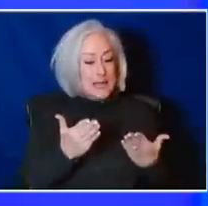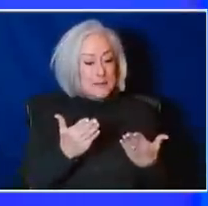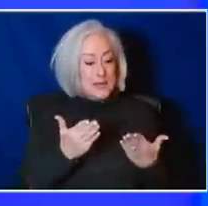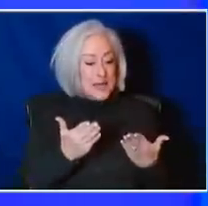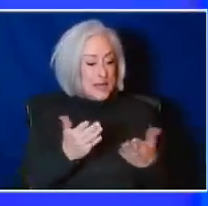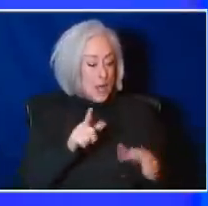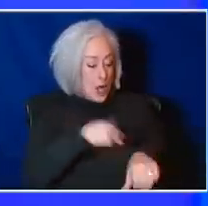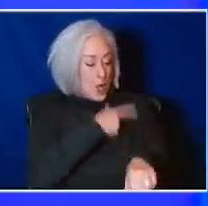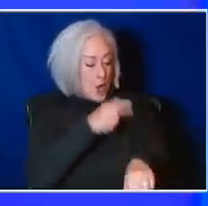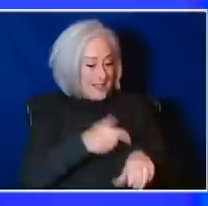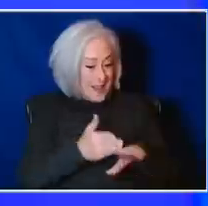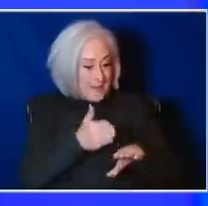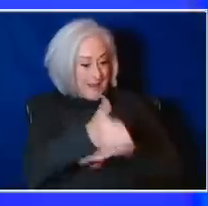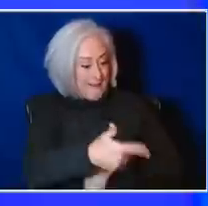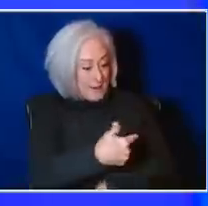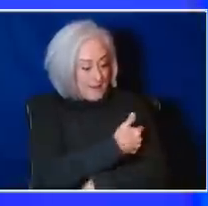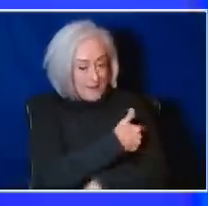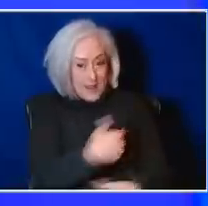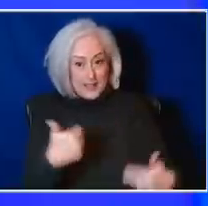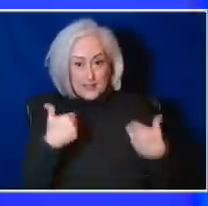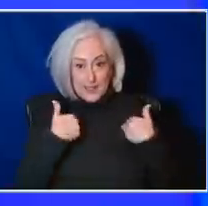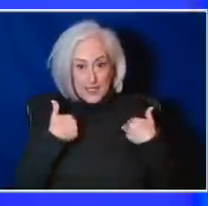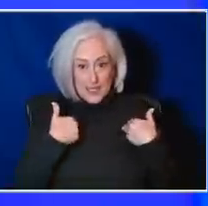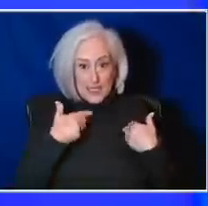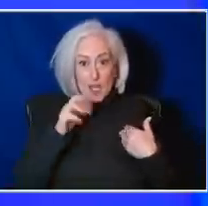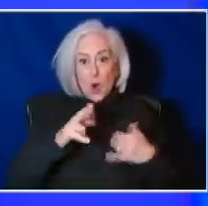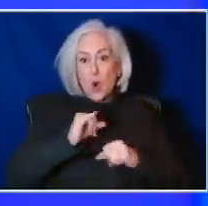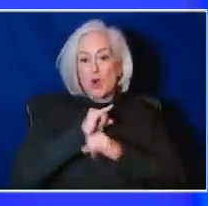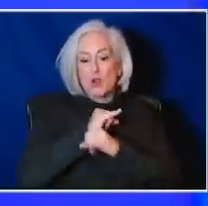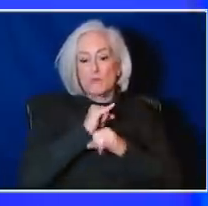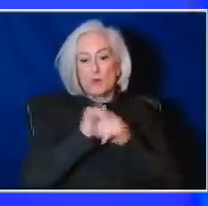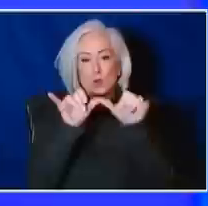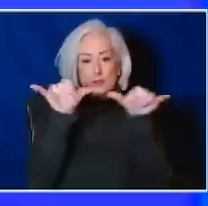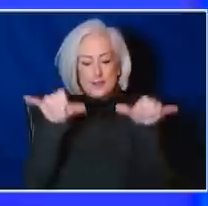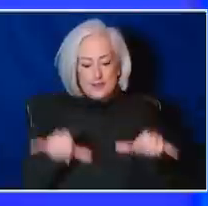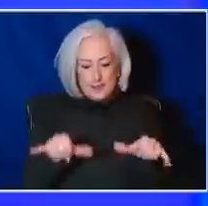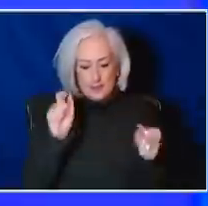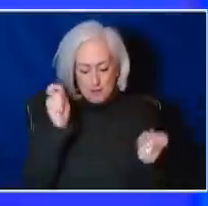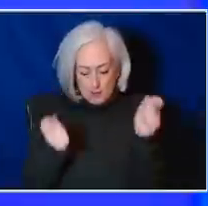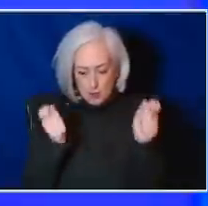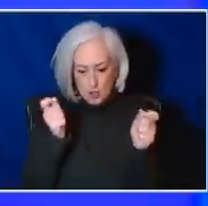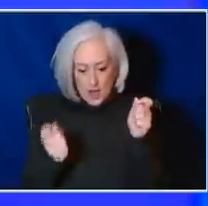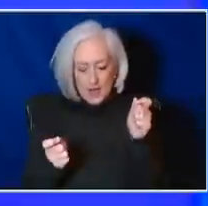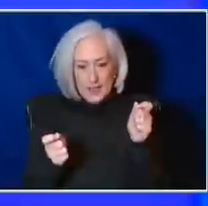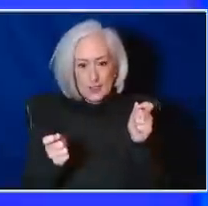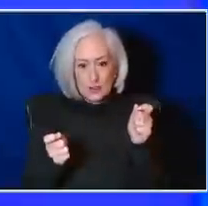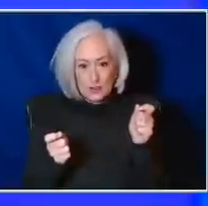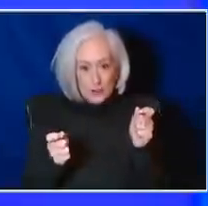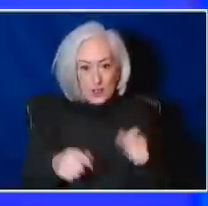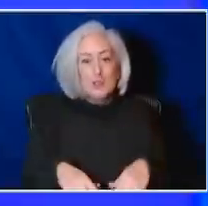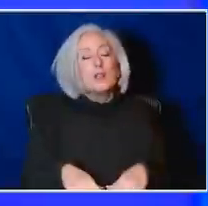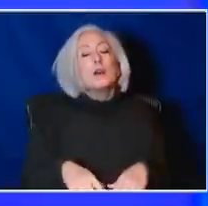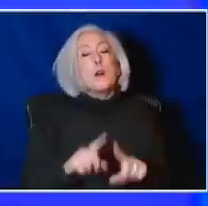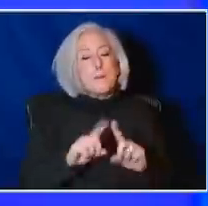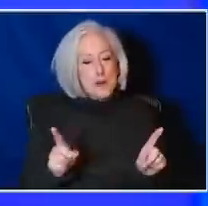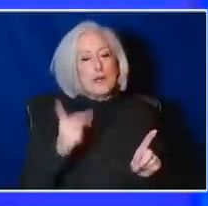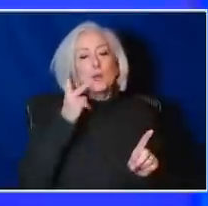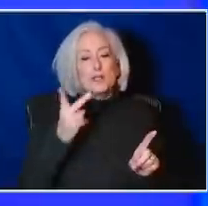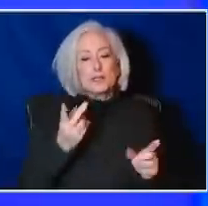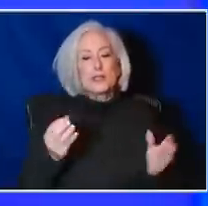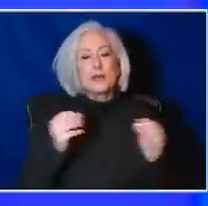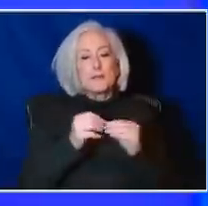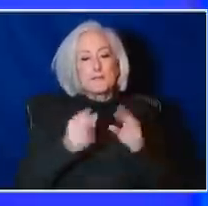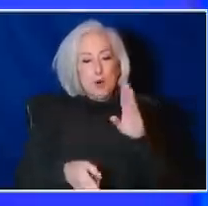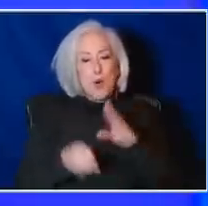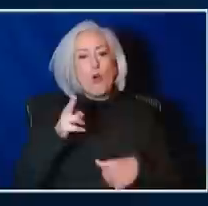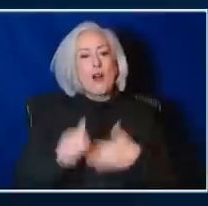systems really respond as they change, as we age. Either way, we're seeing certainly a higher risk for those older